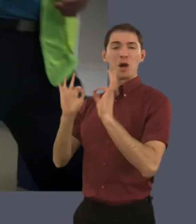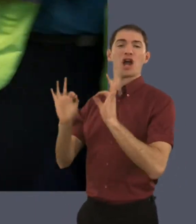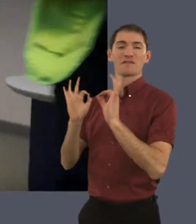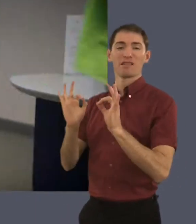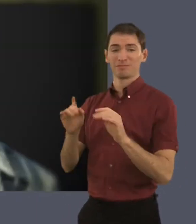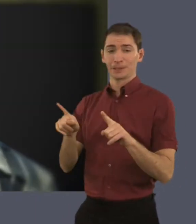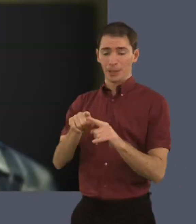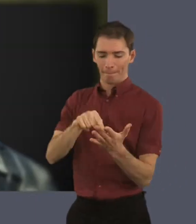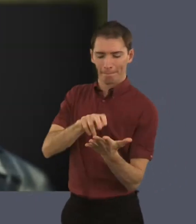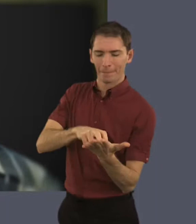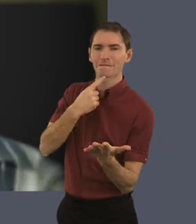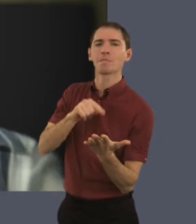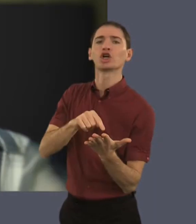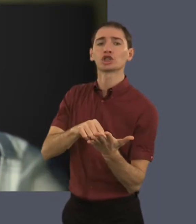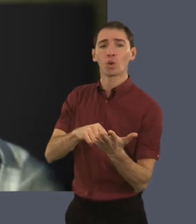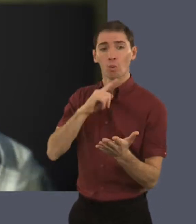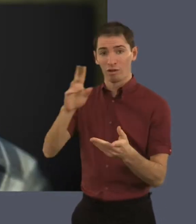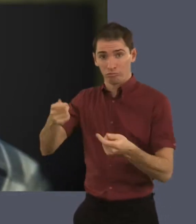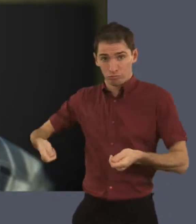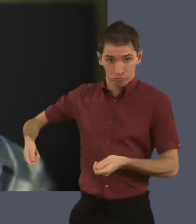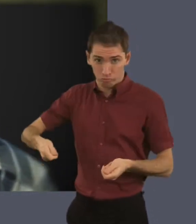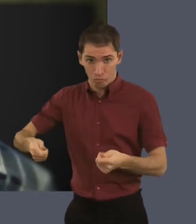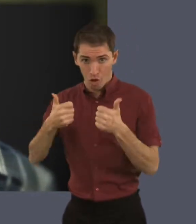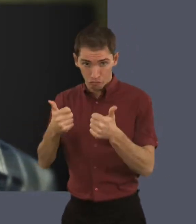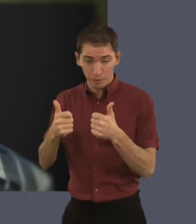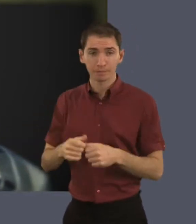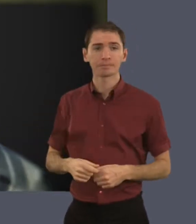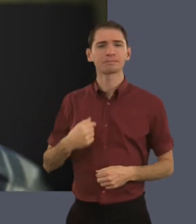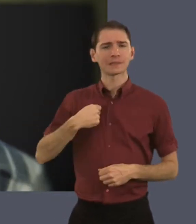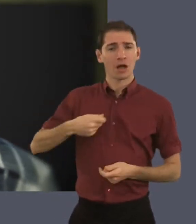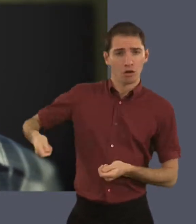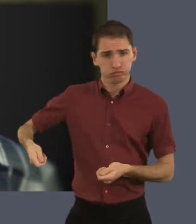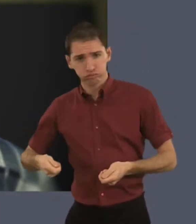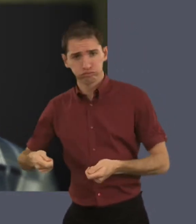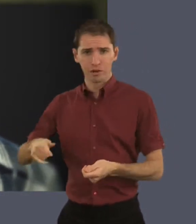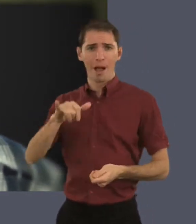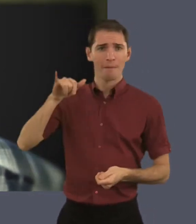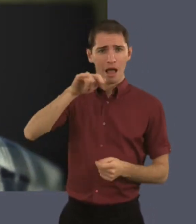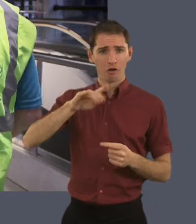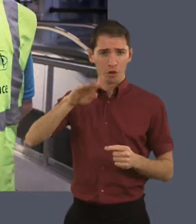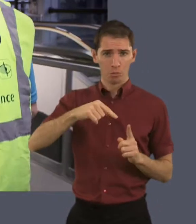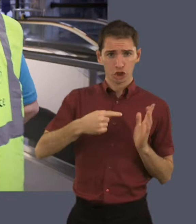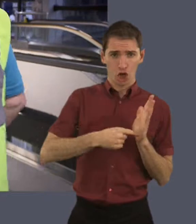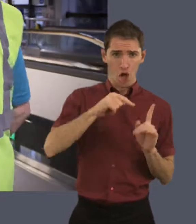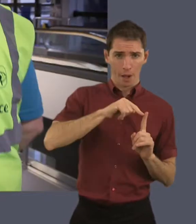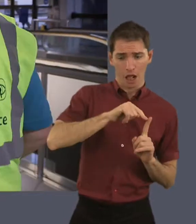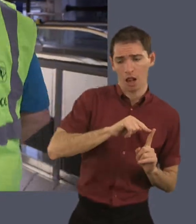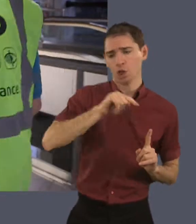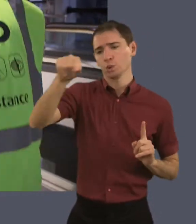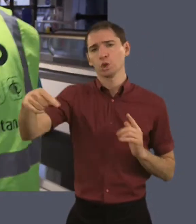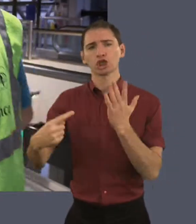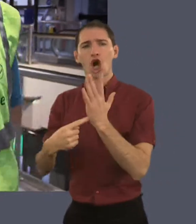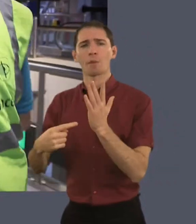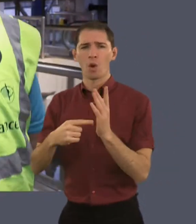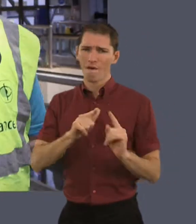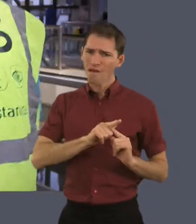I'll just go and get you a chair back in a minute. You know, when you're pushing some passenger down to the aircraft and you're going from one end of the terminal to the other, it's quite distant.